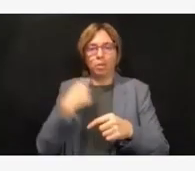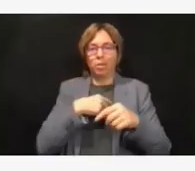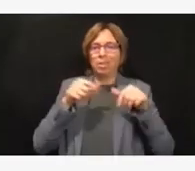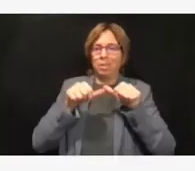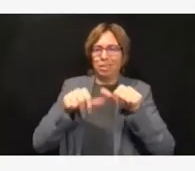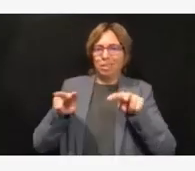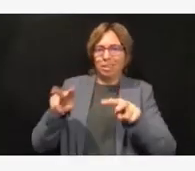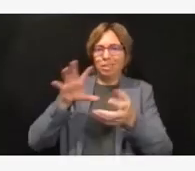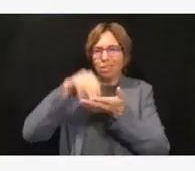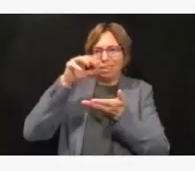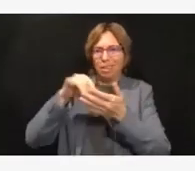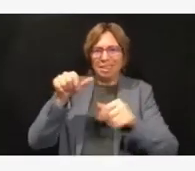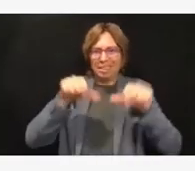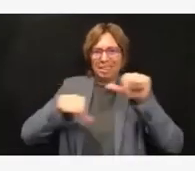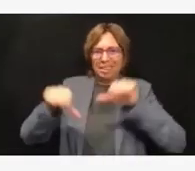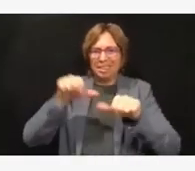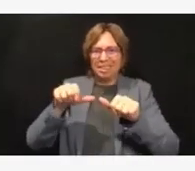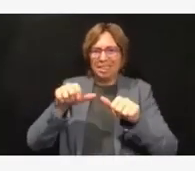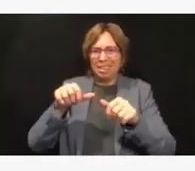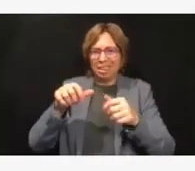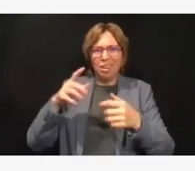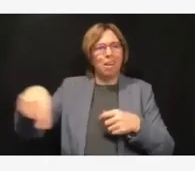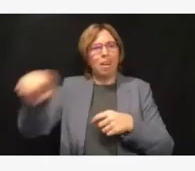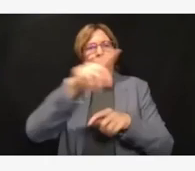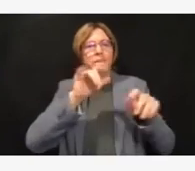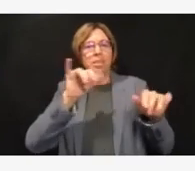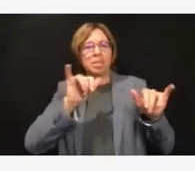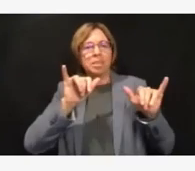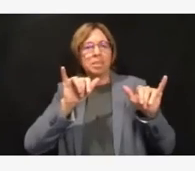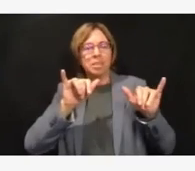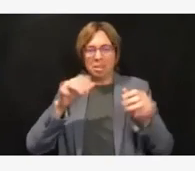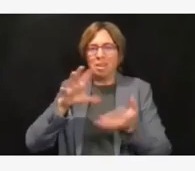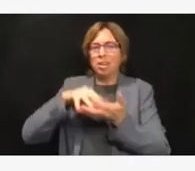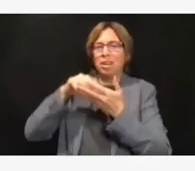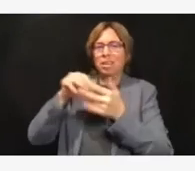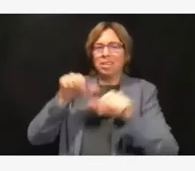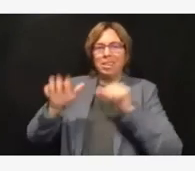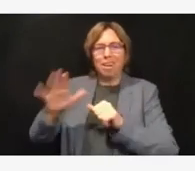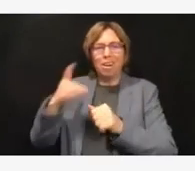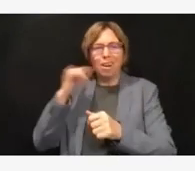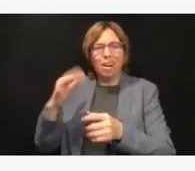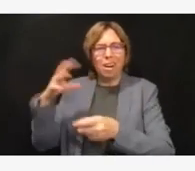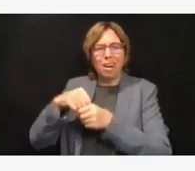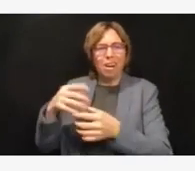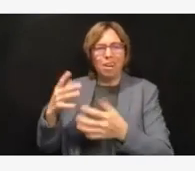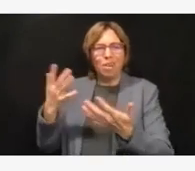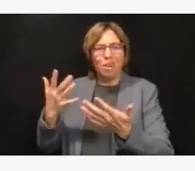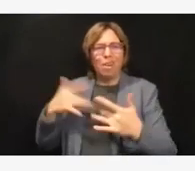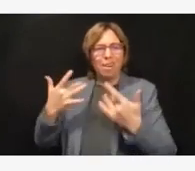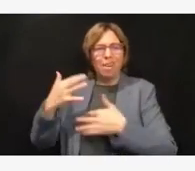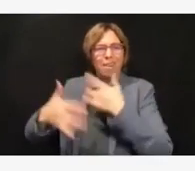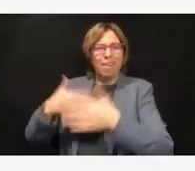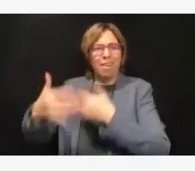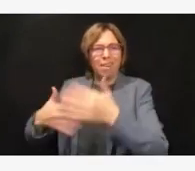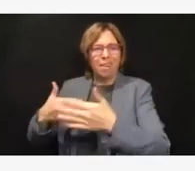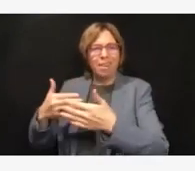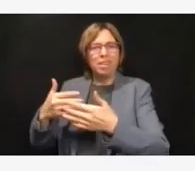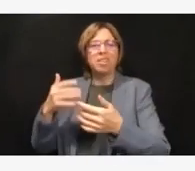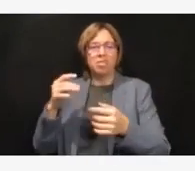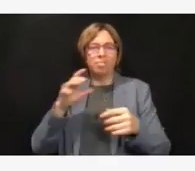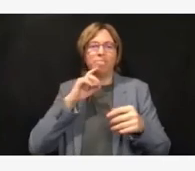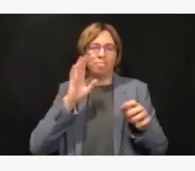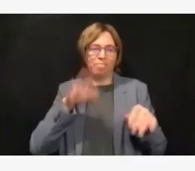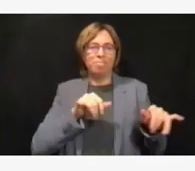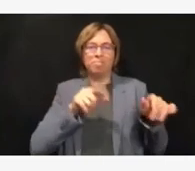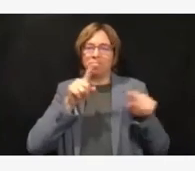diseases as we're learning more about them and understand that this is perfectly normal to continue to adapt recommendations as we go.